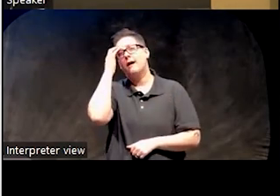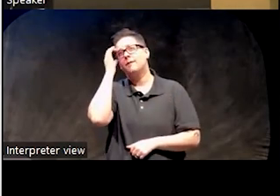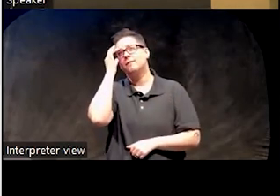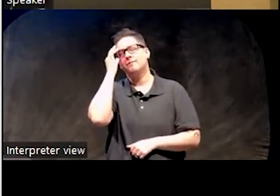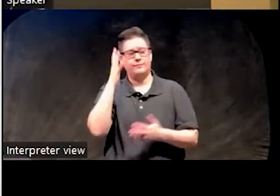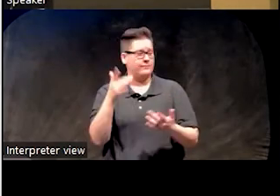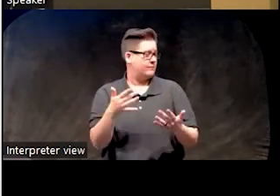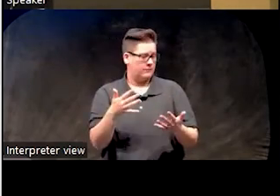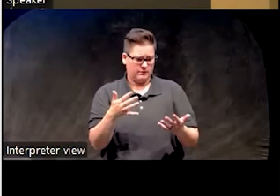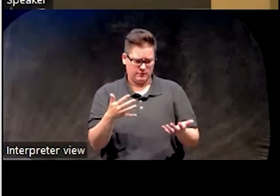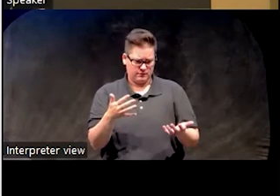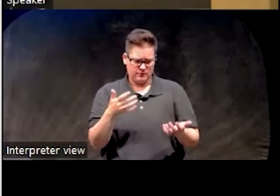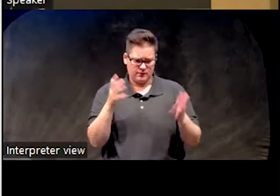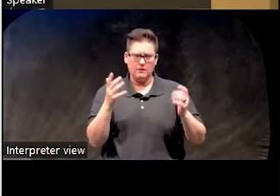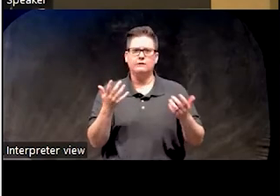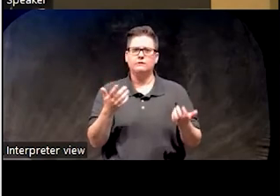how do I get rid of?